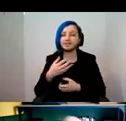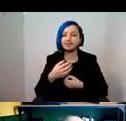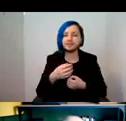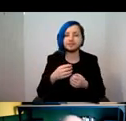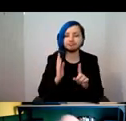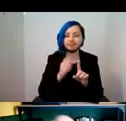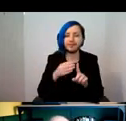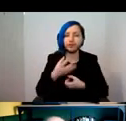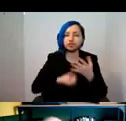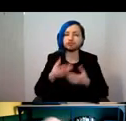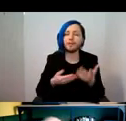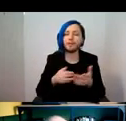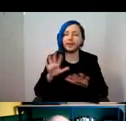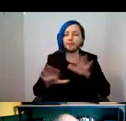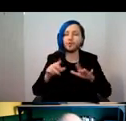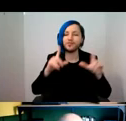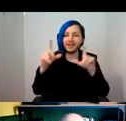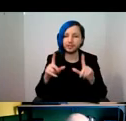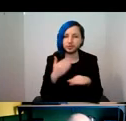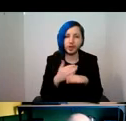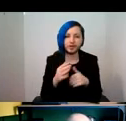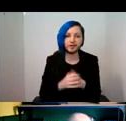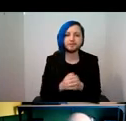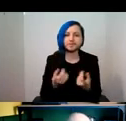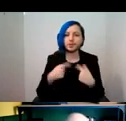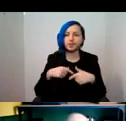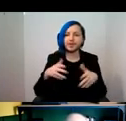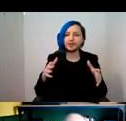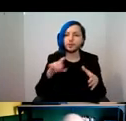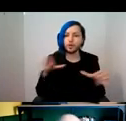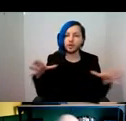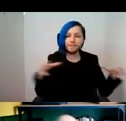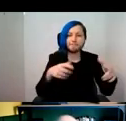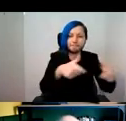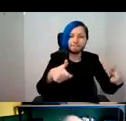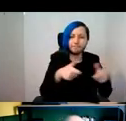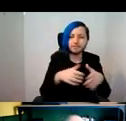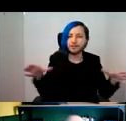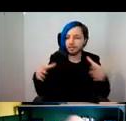explored how the files could be bundled together and preserved in those bundles to represent a version.